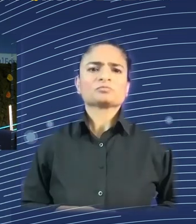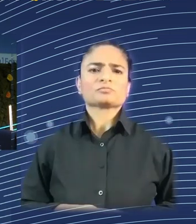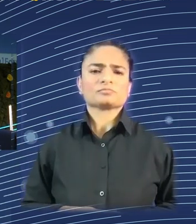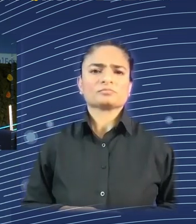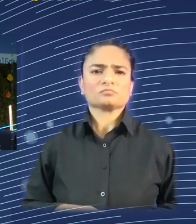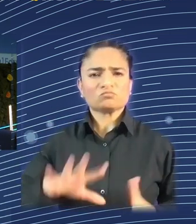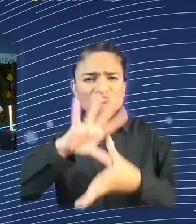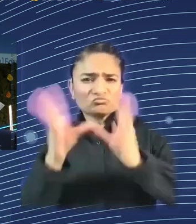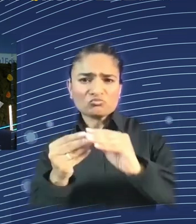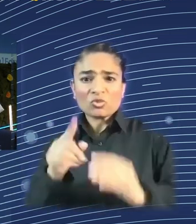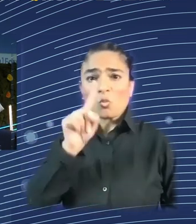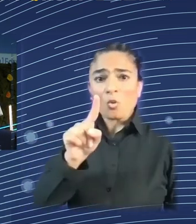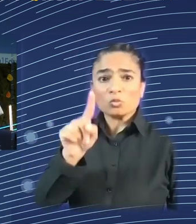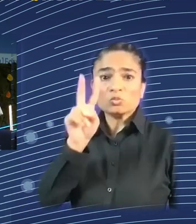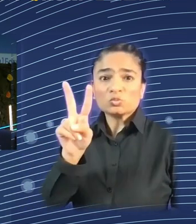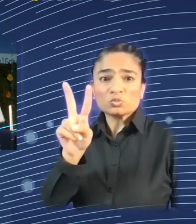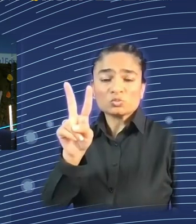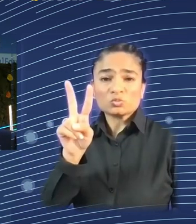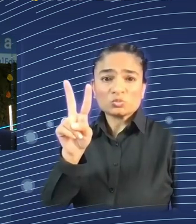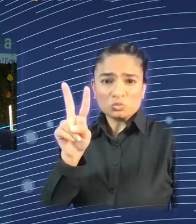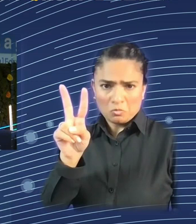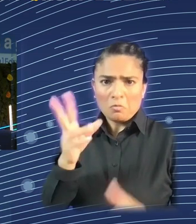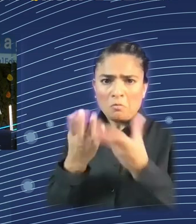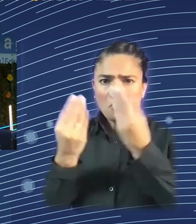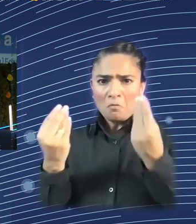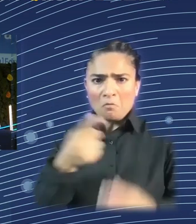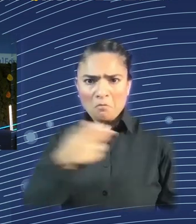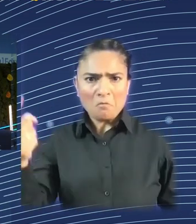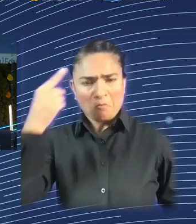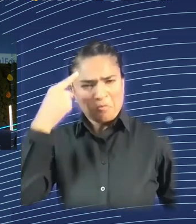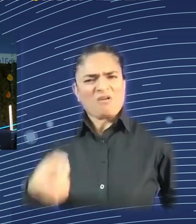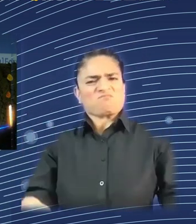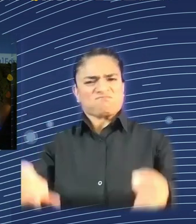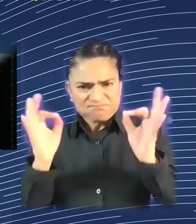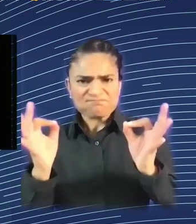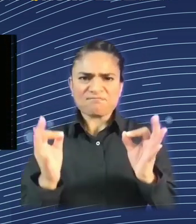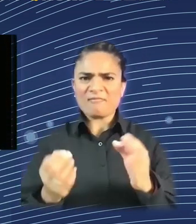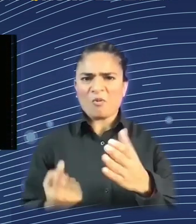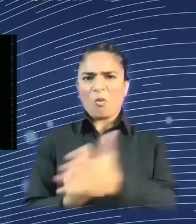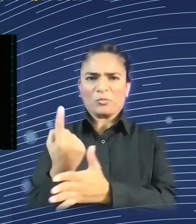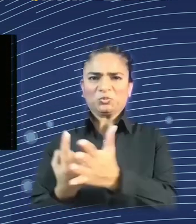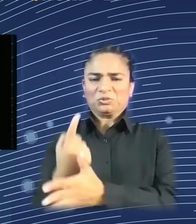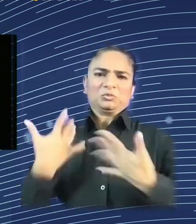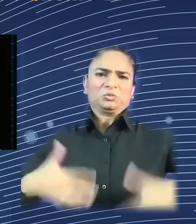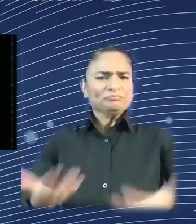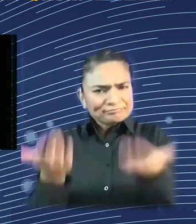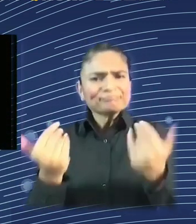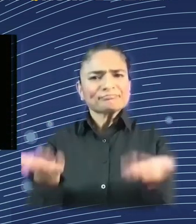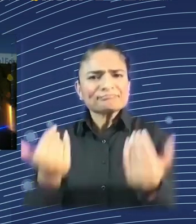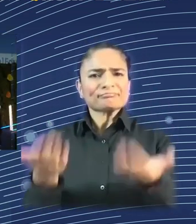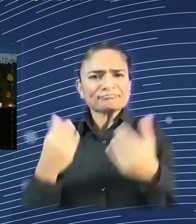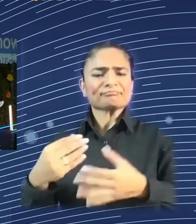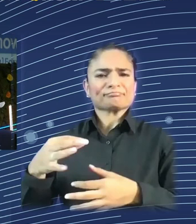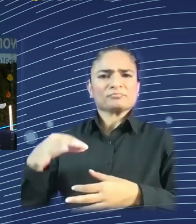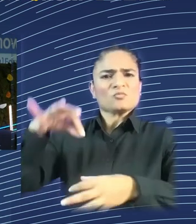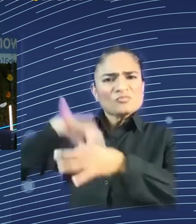think that it is a great opportunity. 77%. Keep the thought. Keep voting. It's going to be really interesting also to look how your opinion and how your